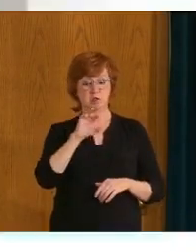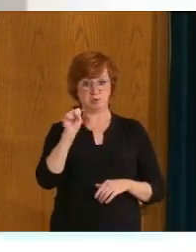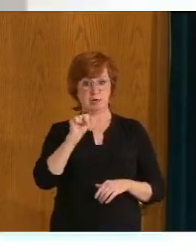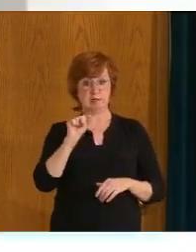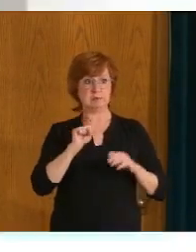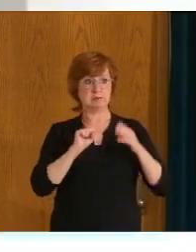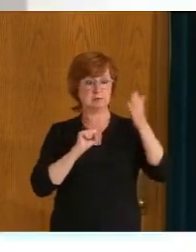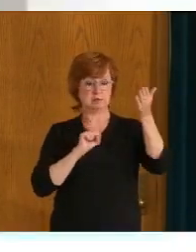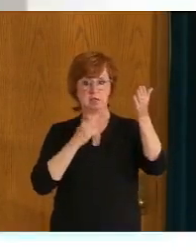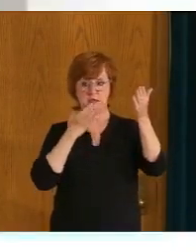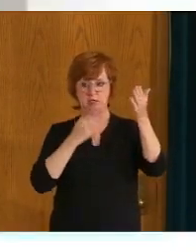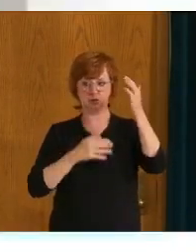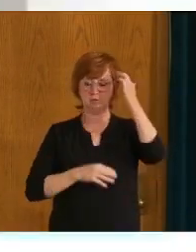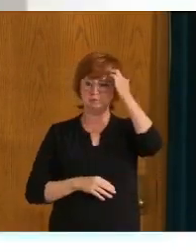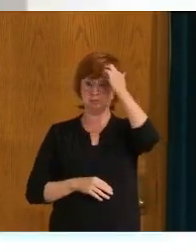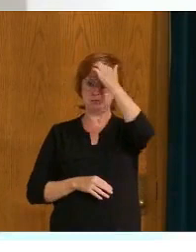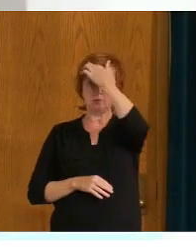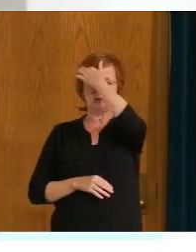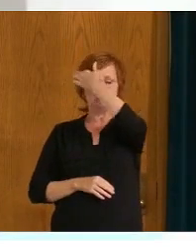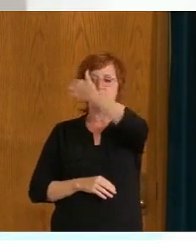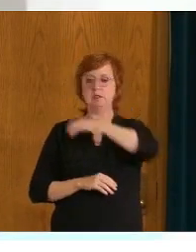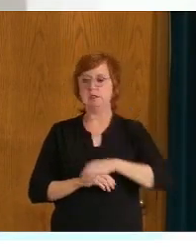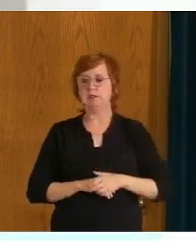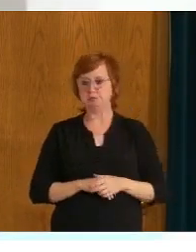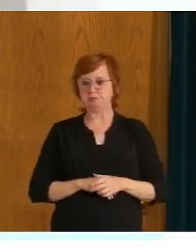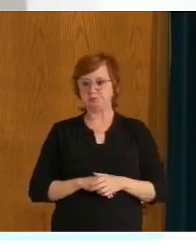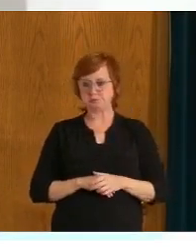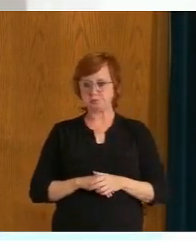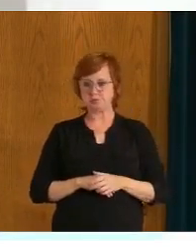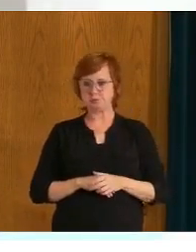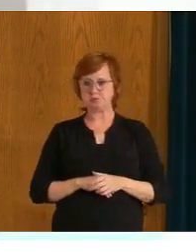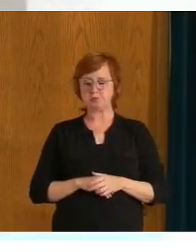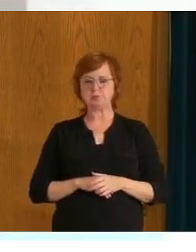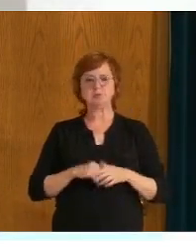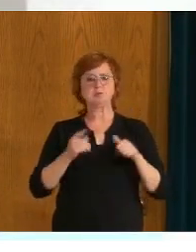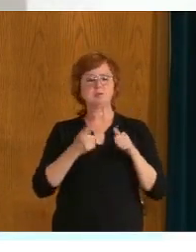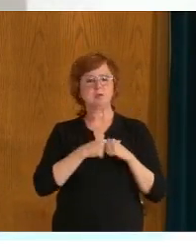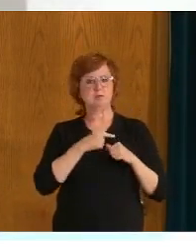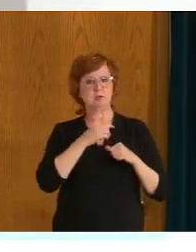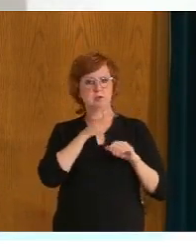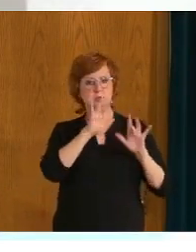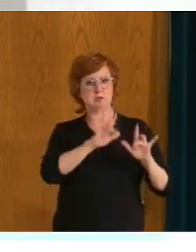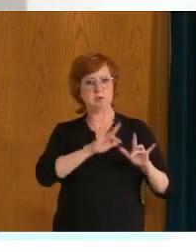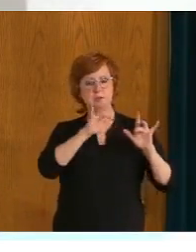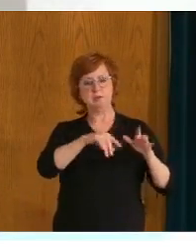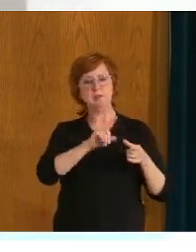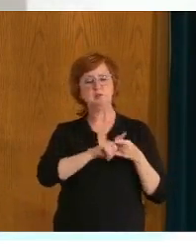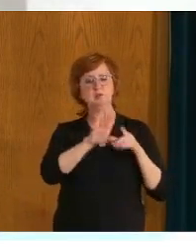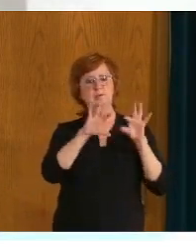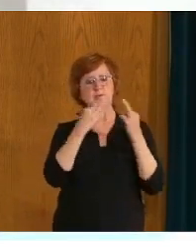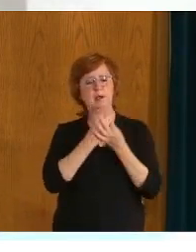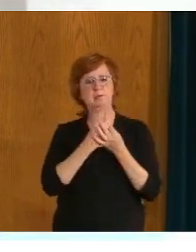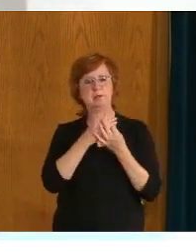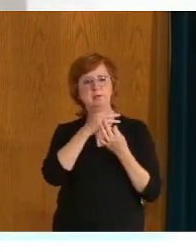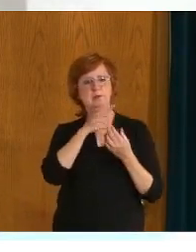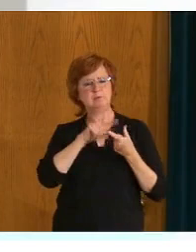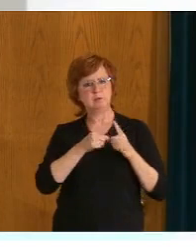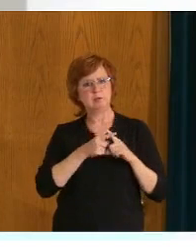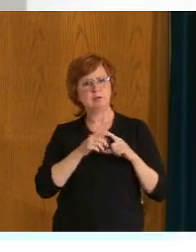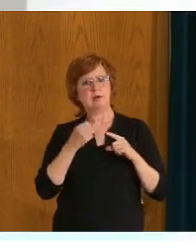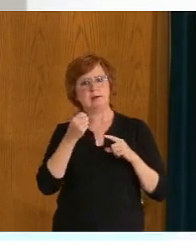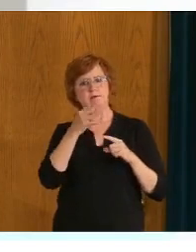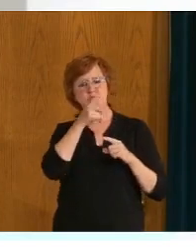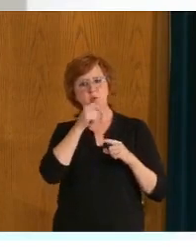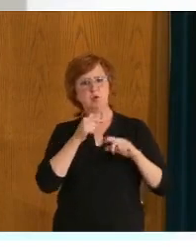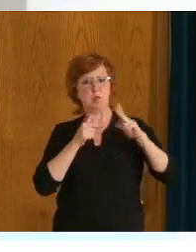Thank you, Premier. So I'll begin by expressing my condolences to the families and friends of the three Saskatchewan residents who have